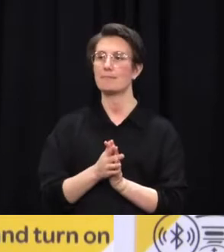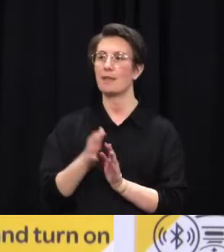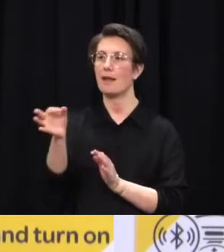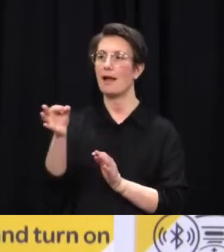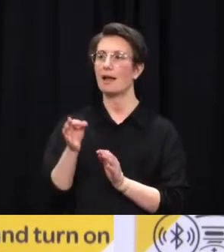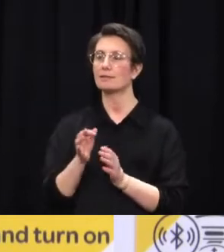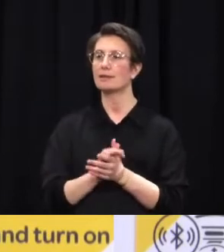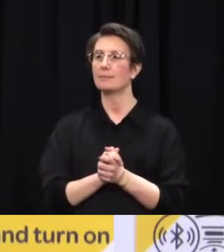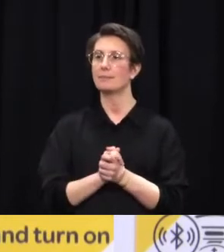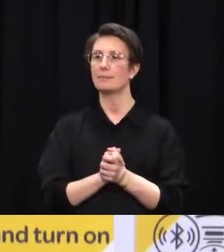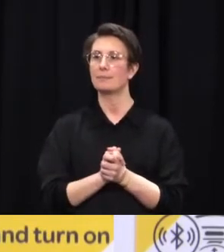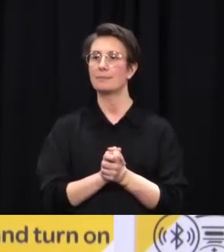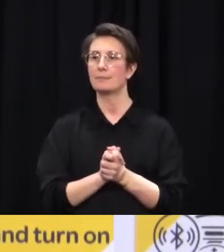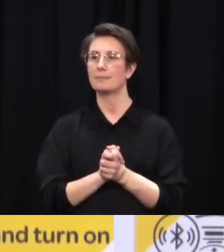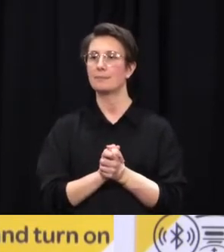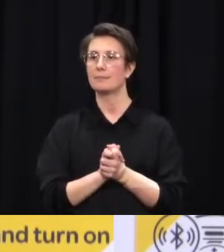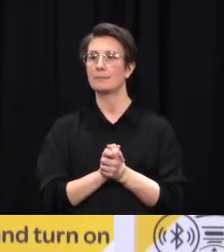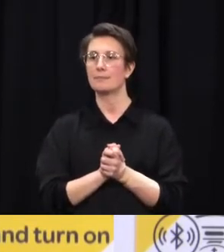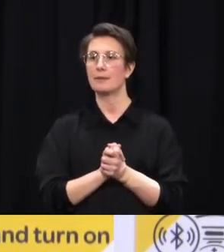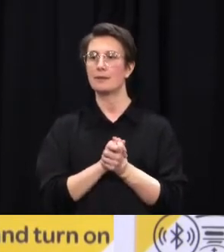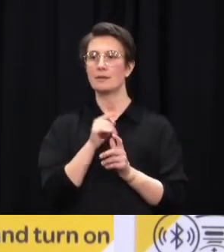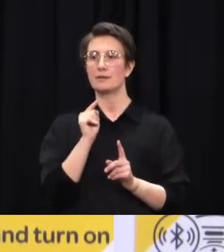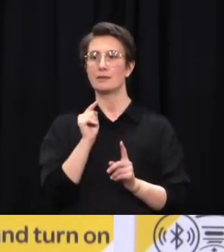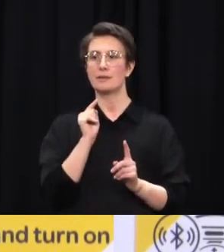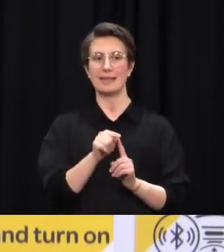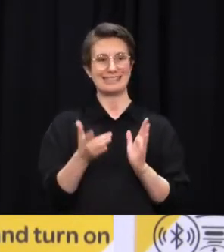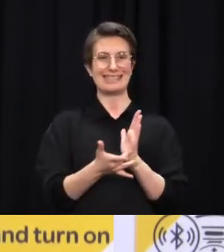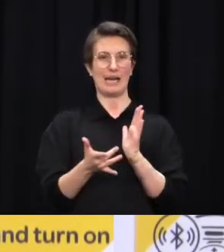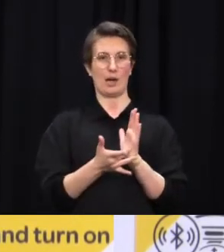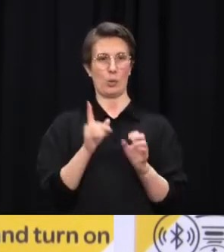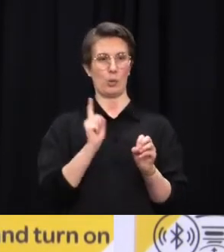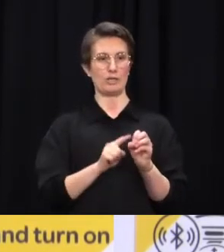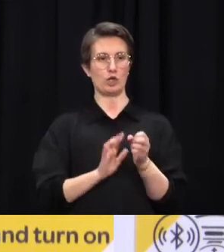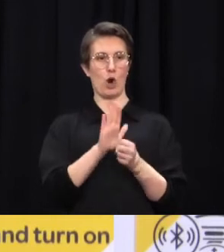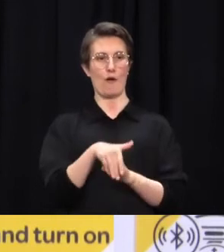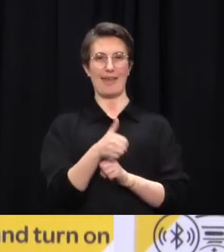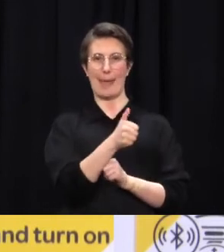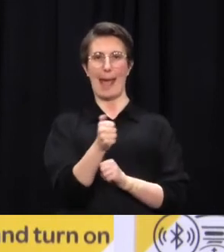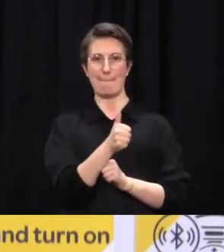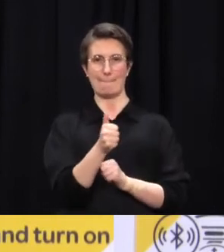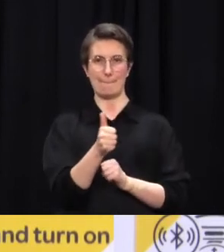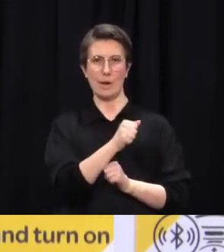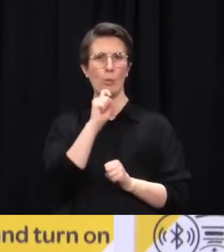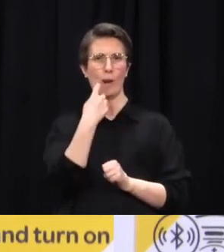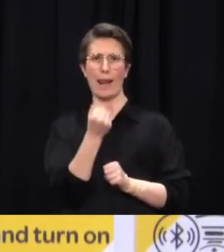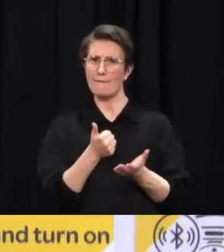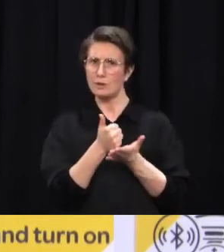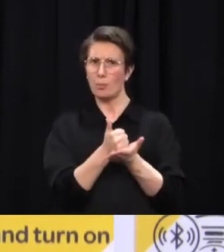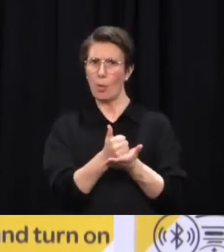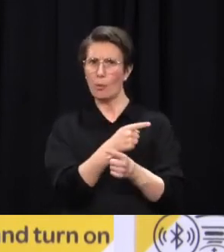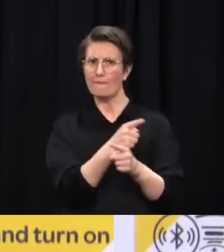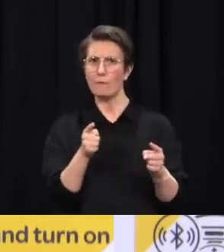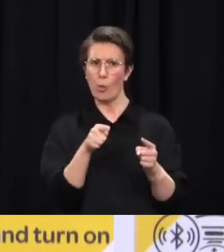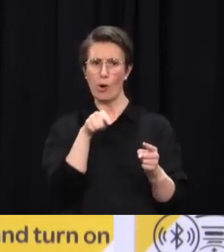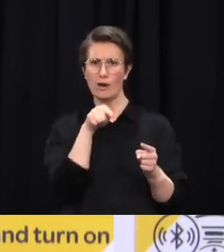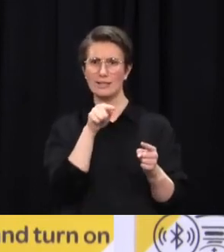and whether they've pulled their support for blue tooth tracing? Because they've previously indicated that they would if it became mandatory. And will you consider